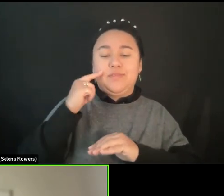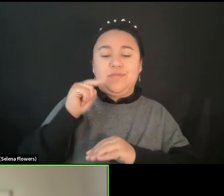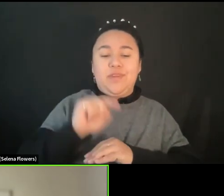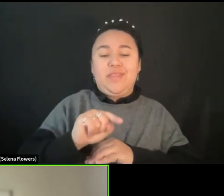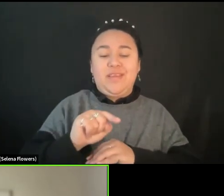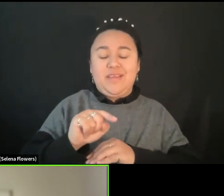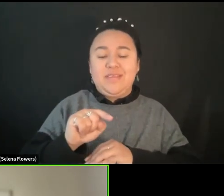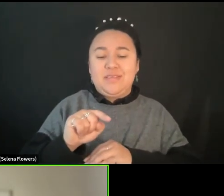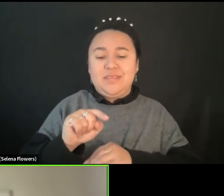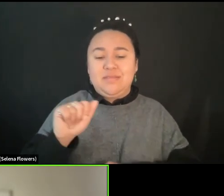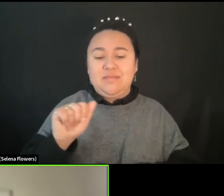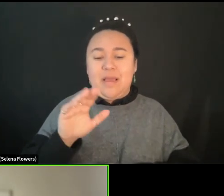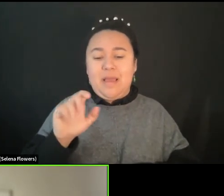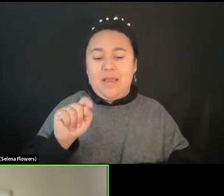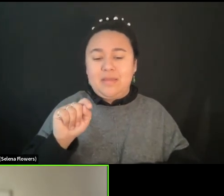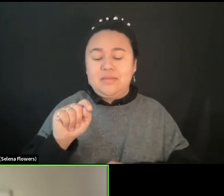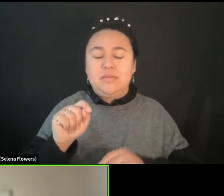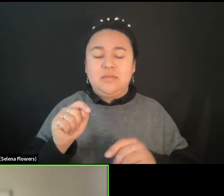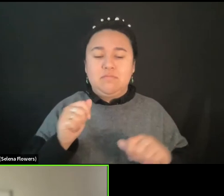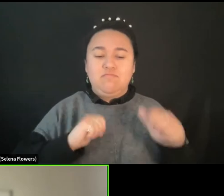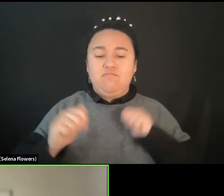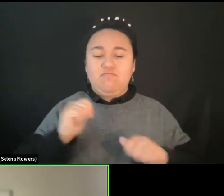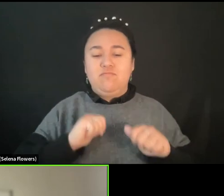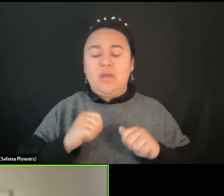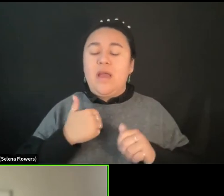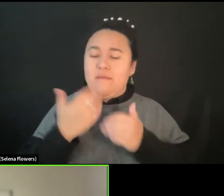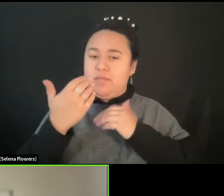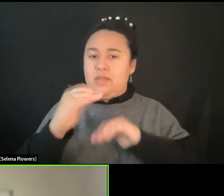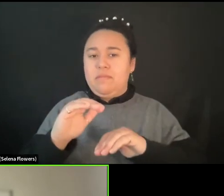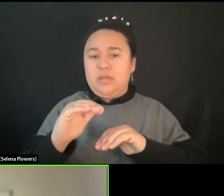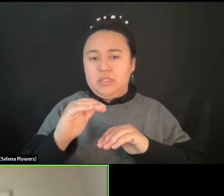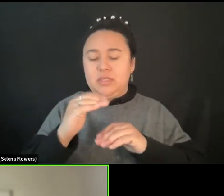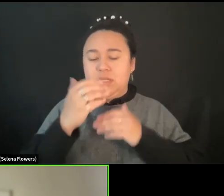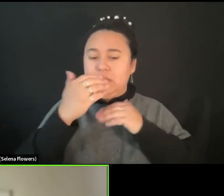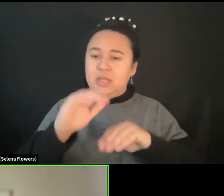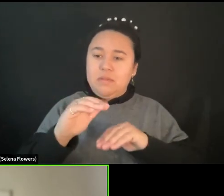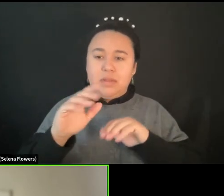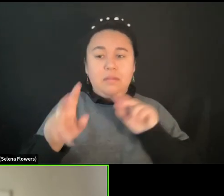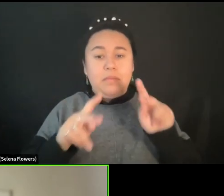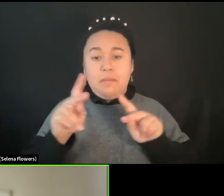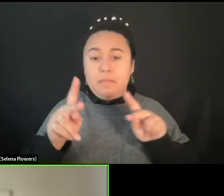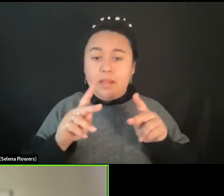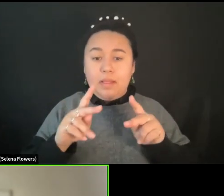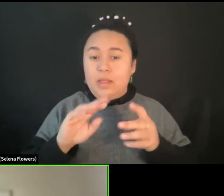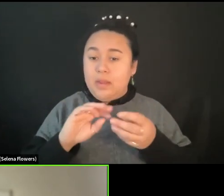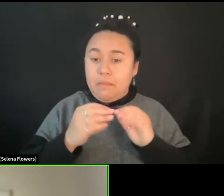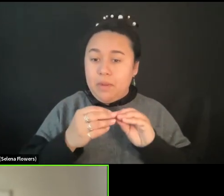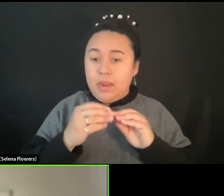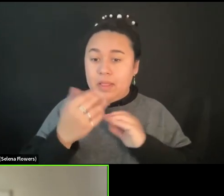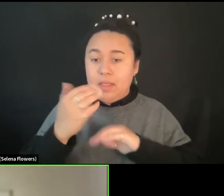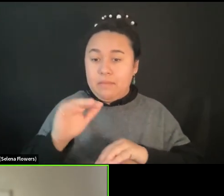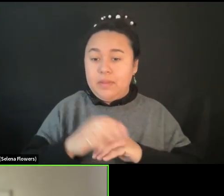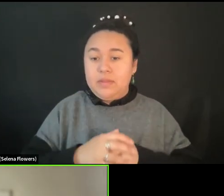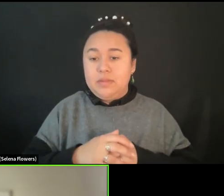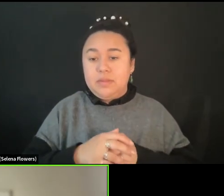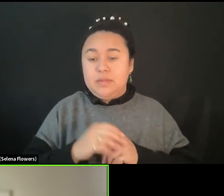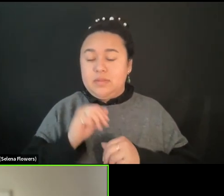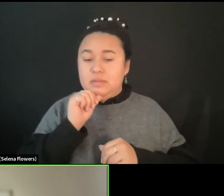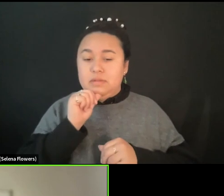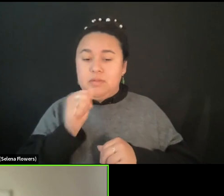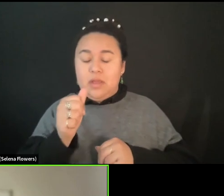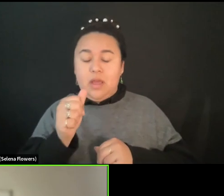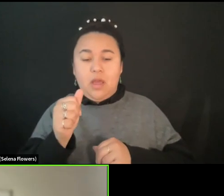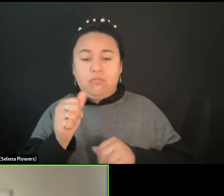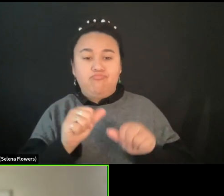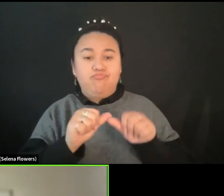There are limits. There are limited persons. You know, it's not an unlimited